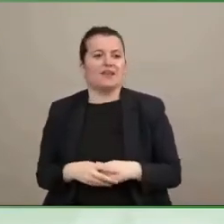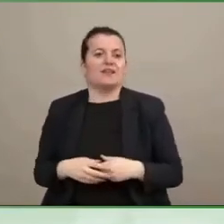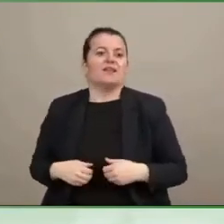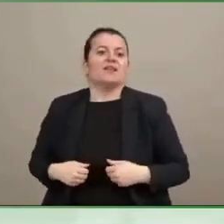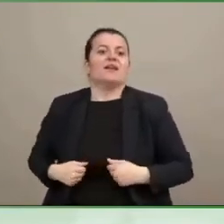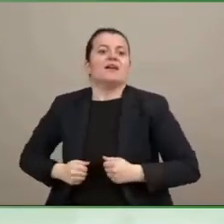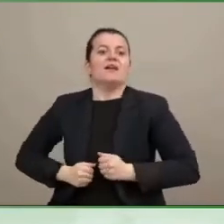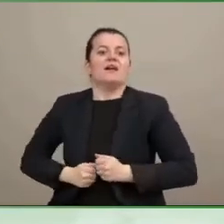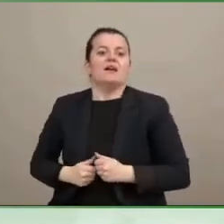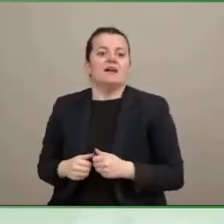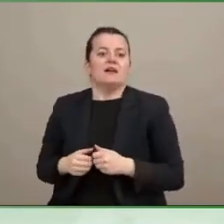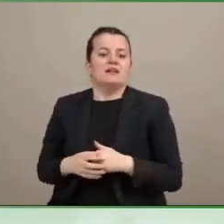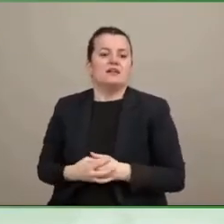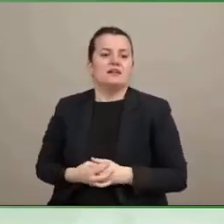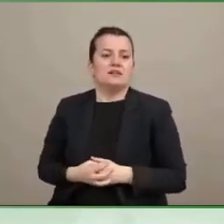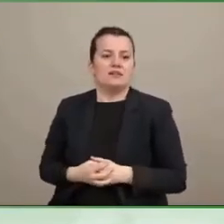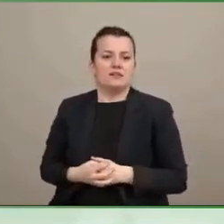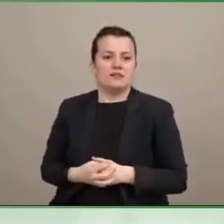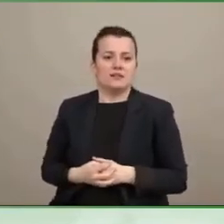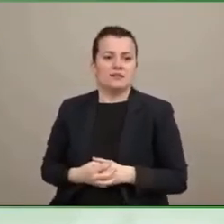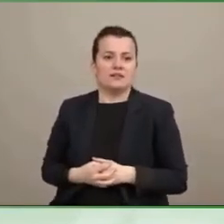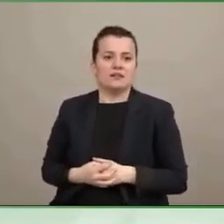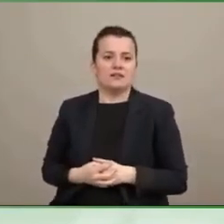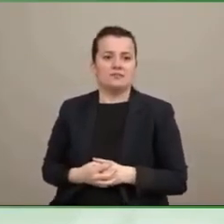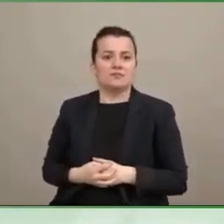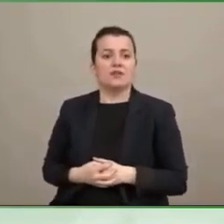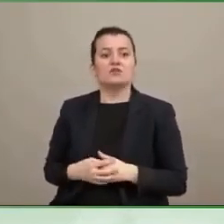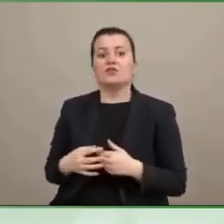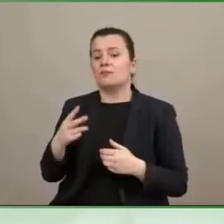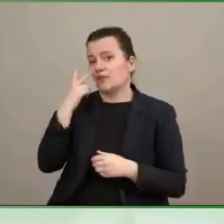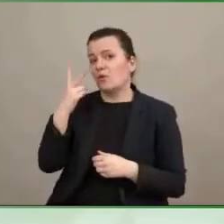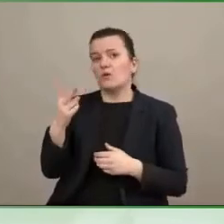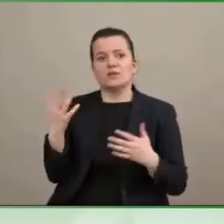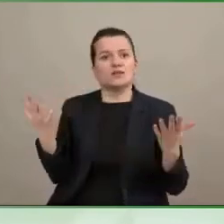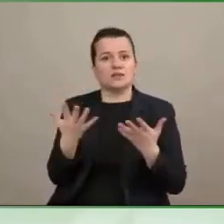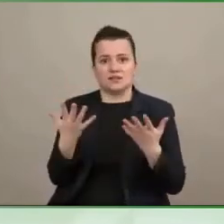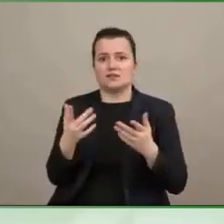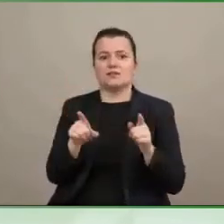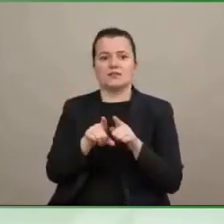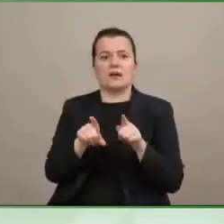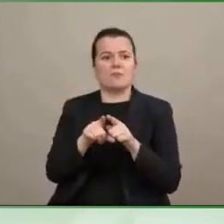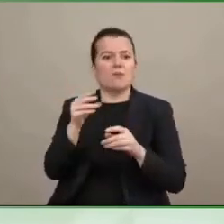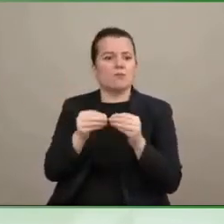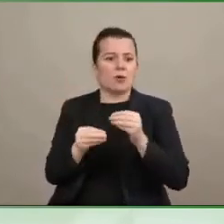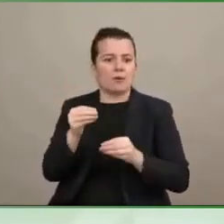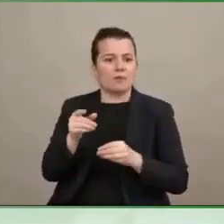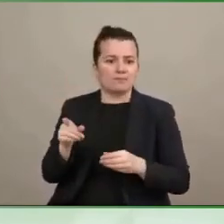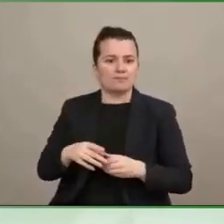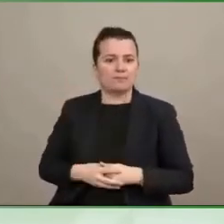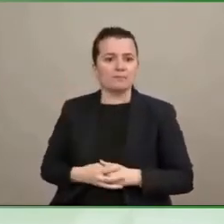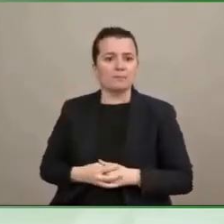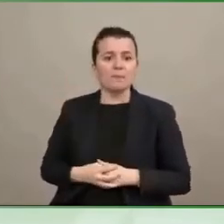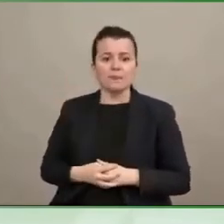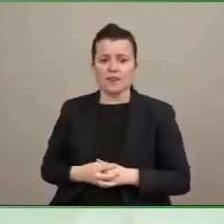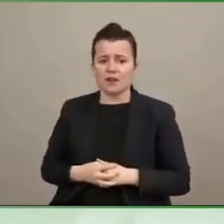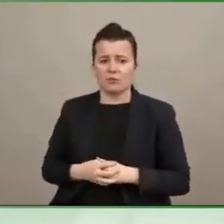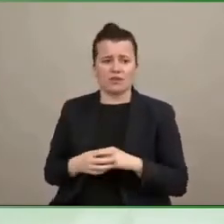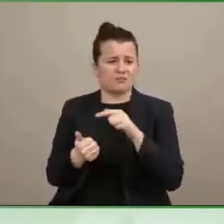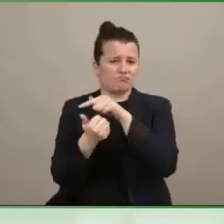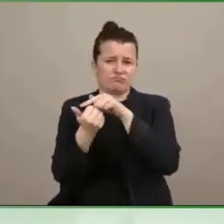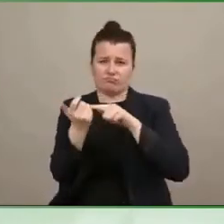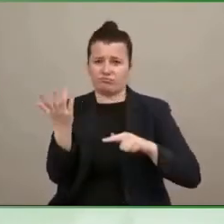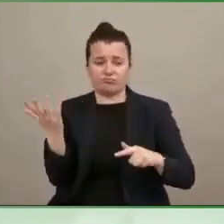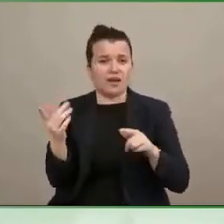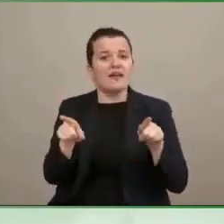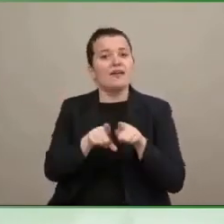also non-Hispanic black populations in the U.S. So that really, you know, gives